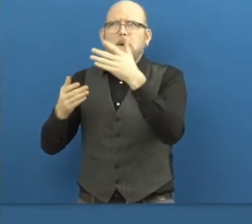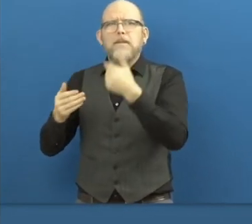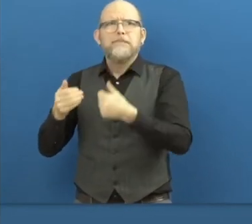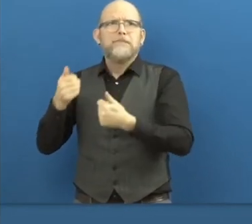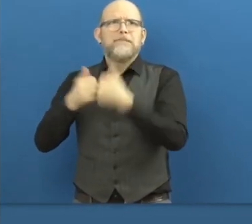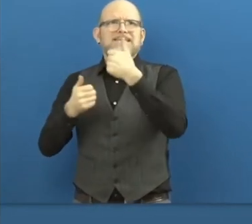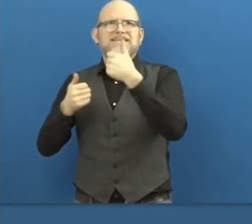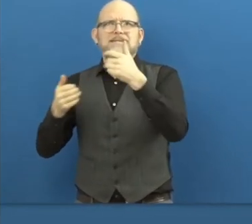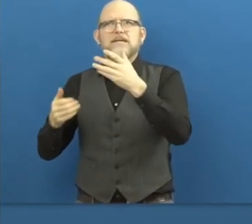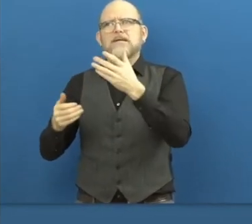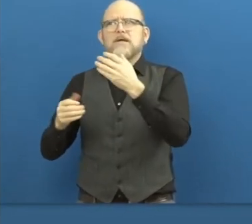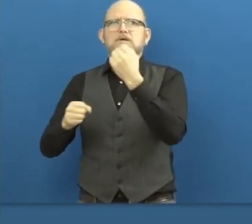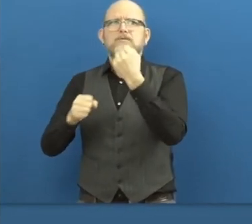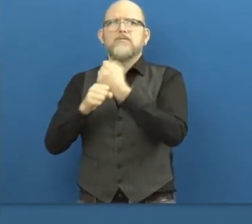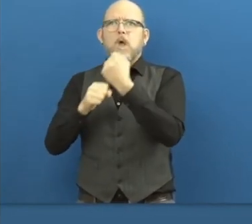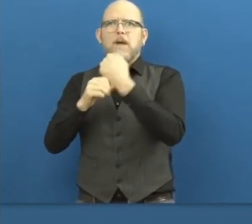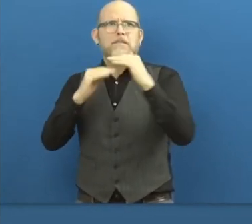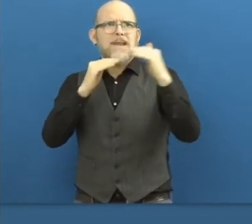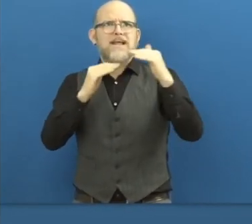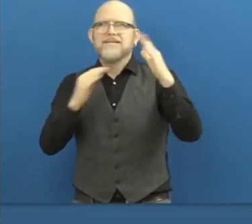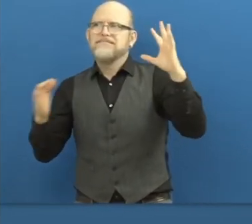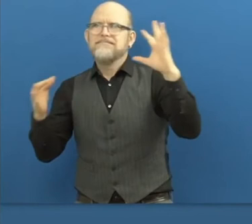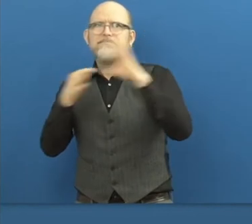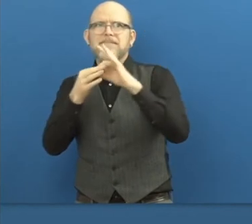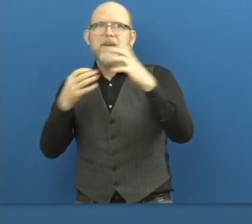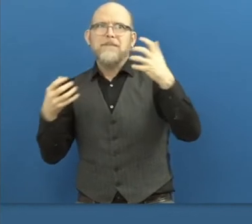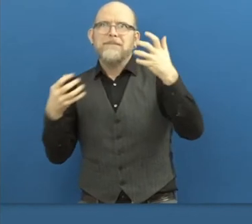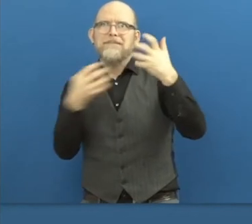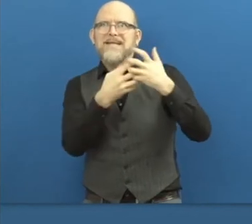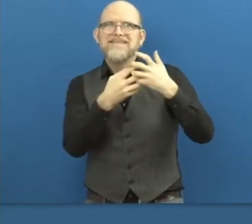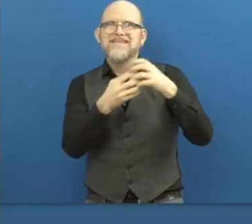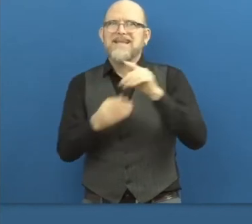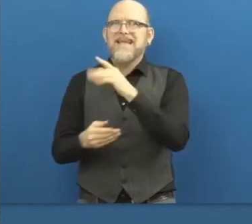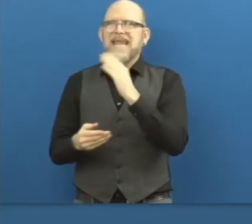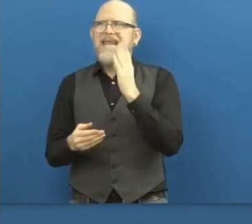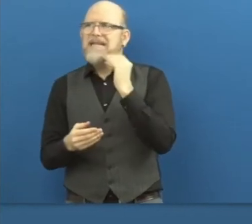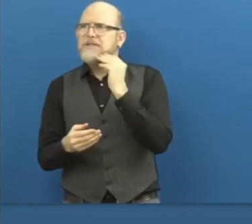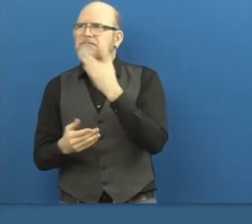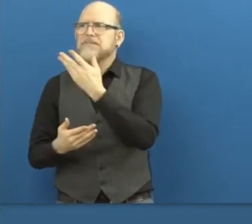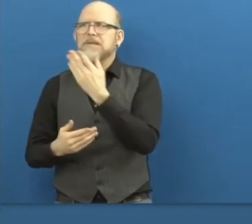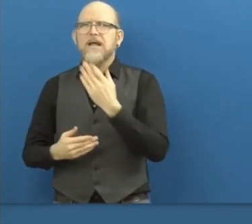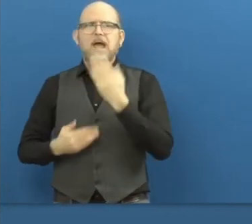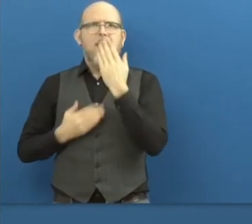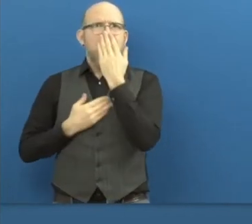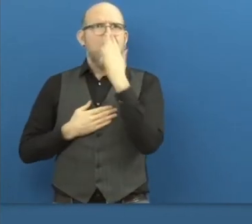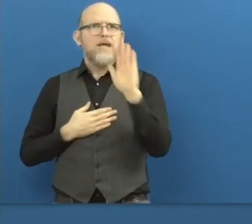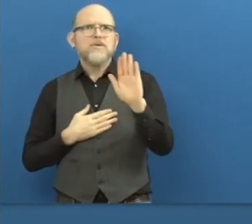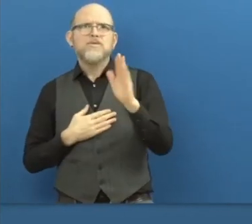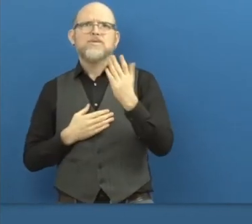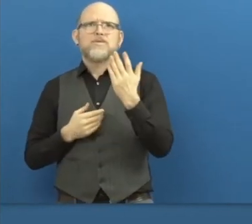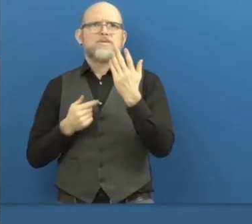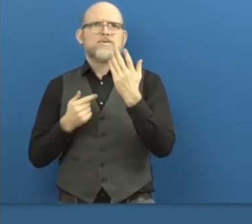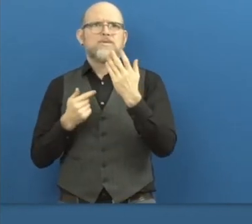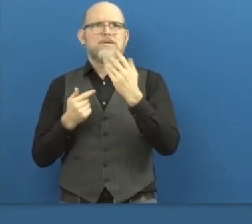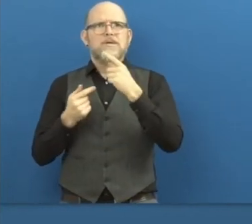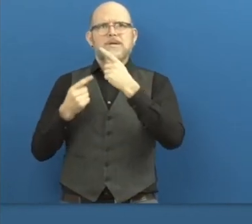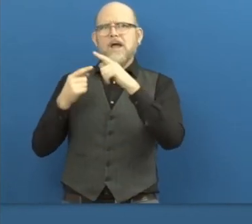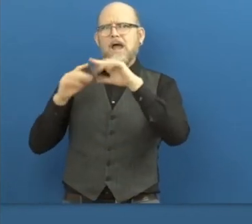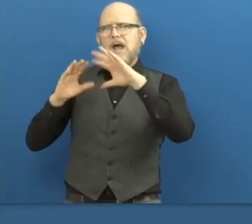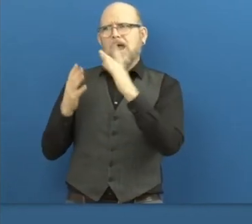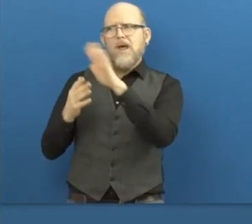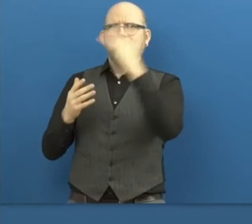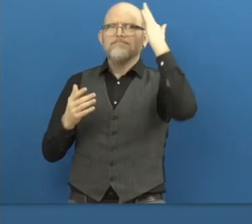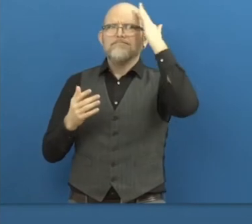not based only on the experience that they have but what they believe, what kind of workplace